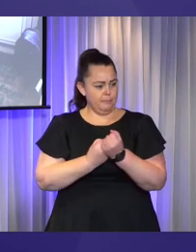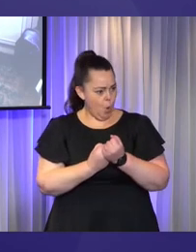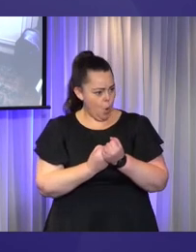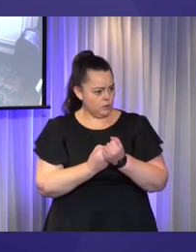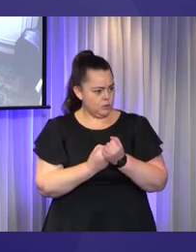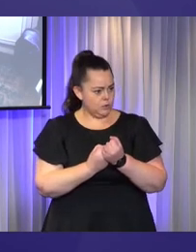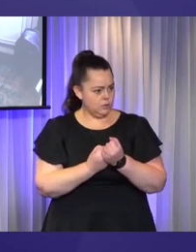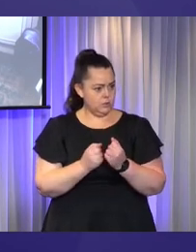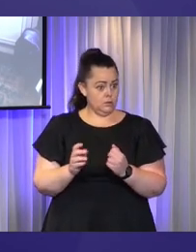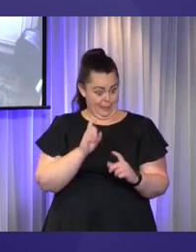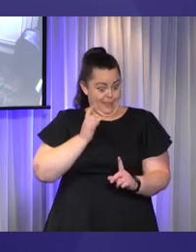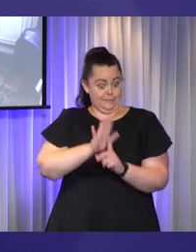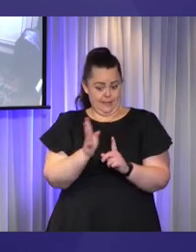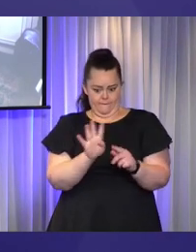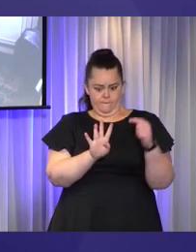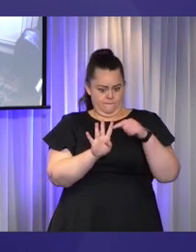be taken into account.